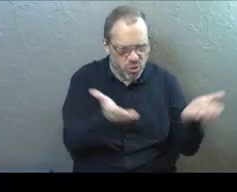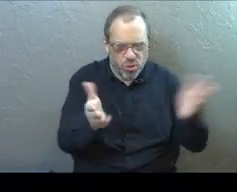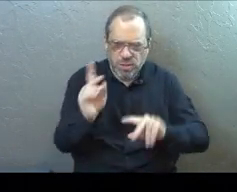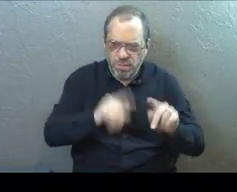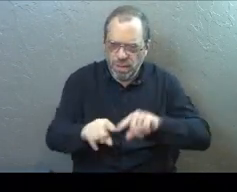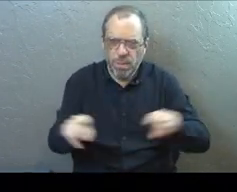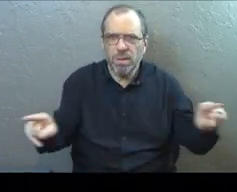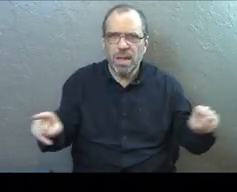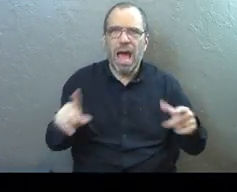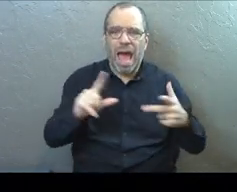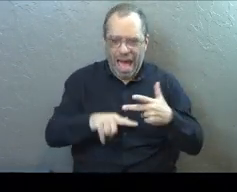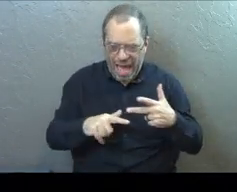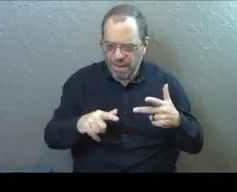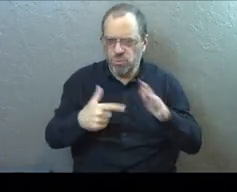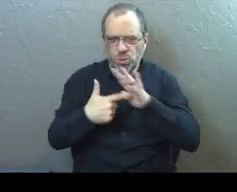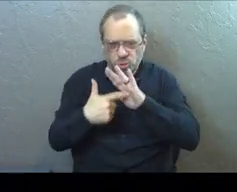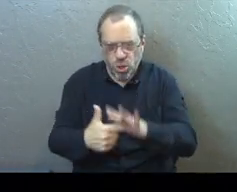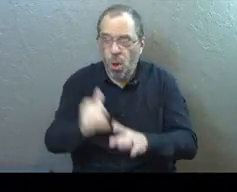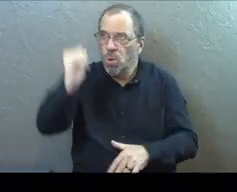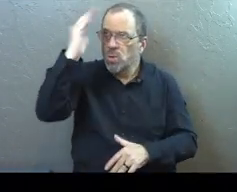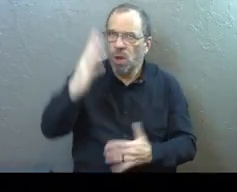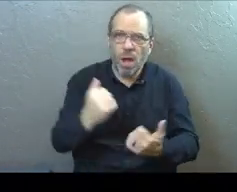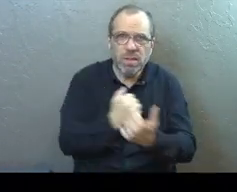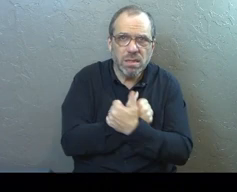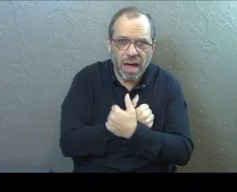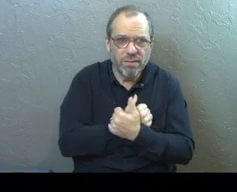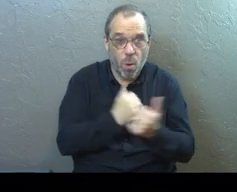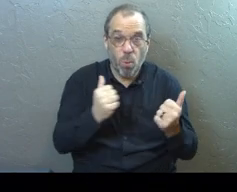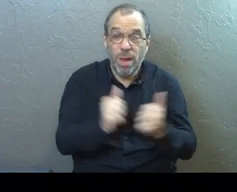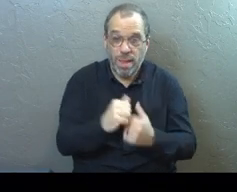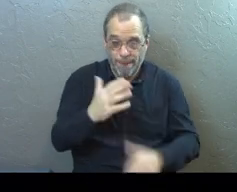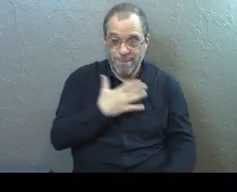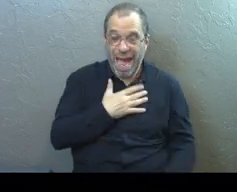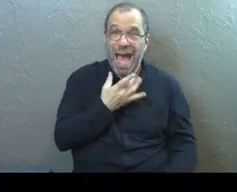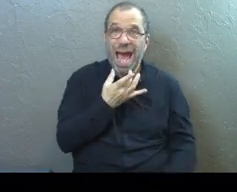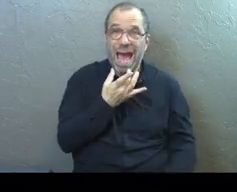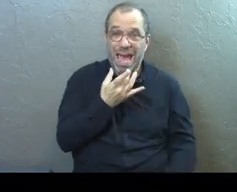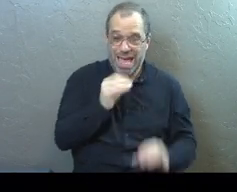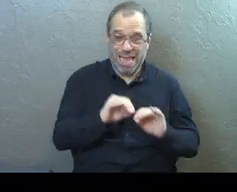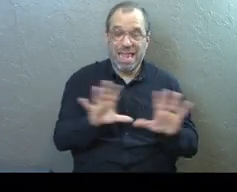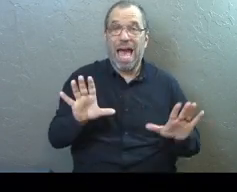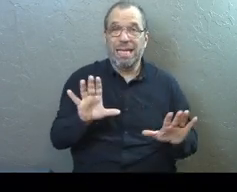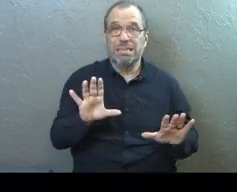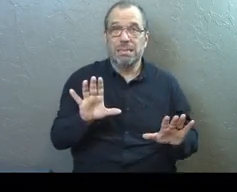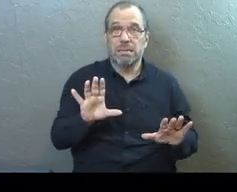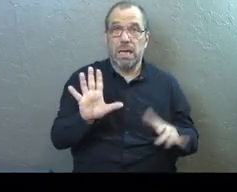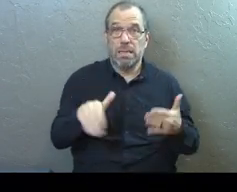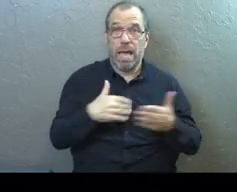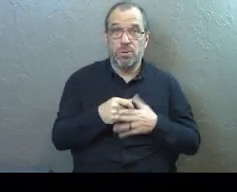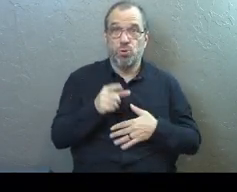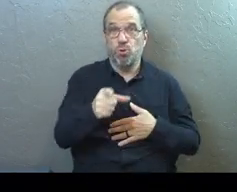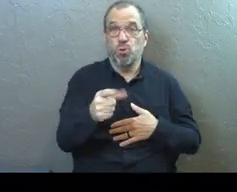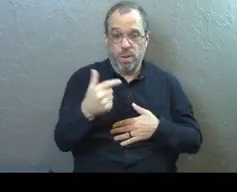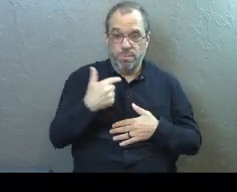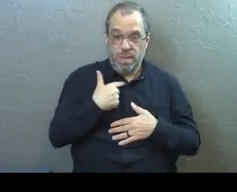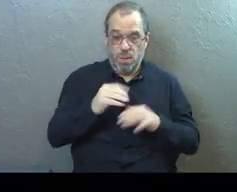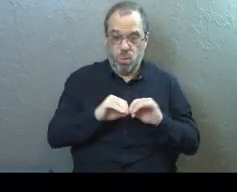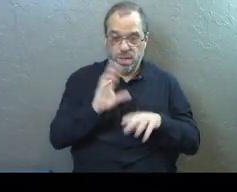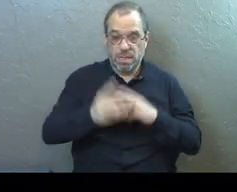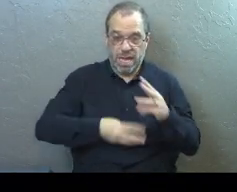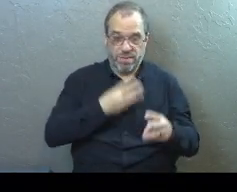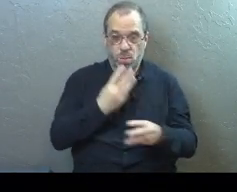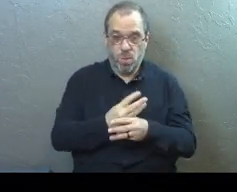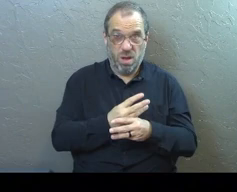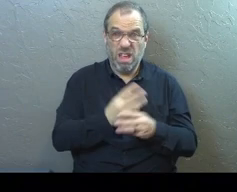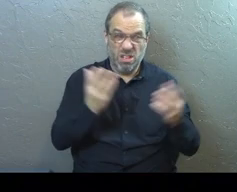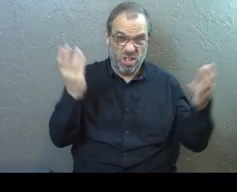people in my life. This is how I'm going to show what God's love looks like. And the more that we all do that, the more that all of us are the light of the world, and